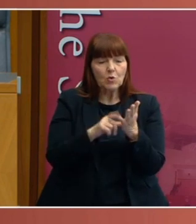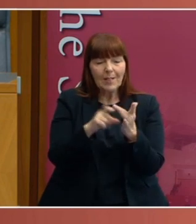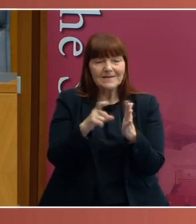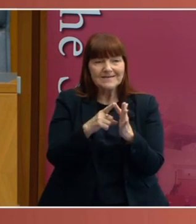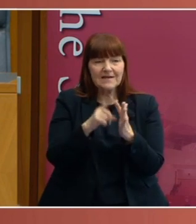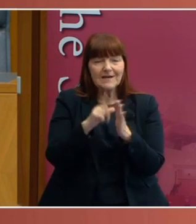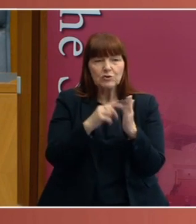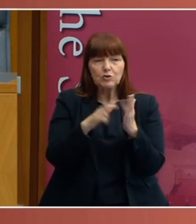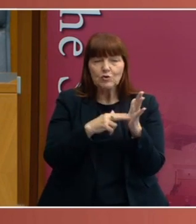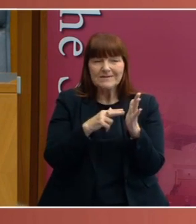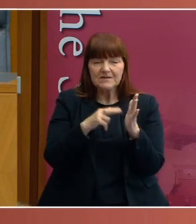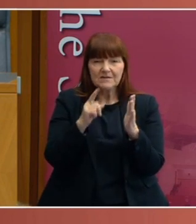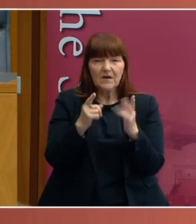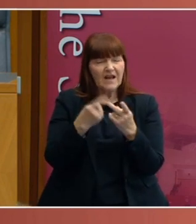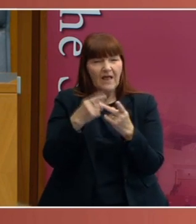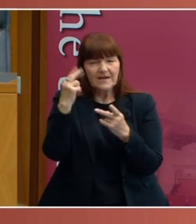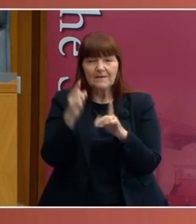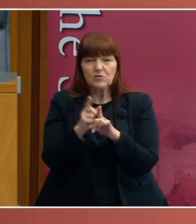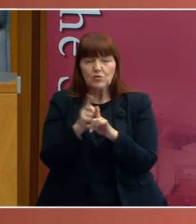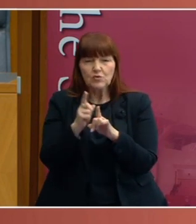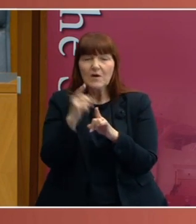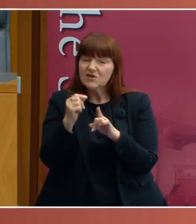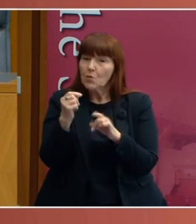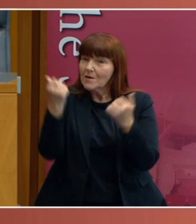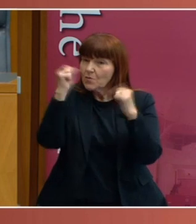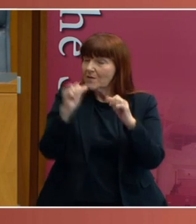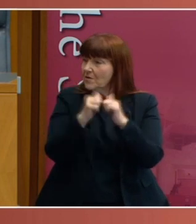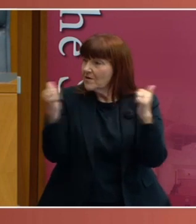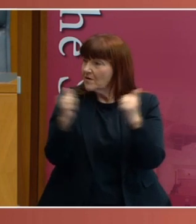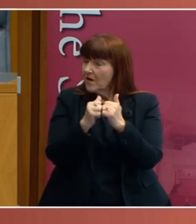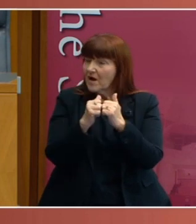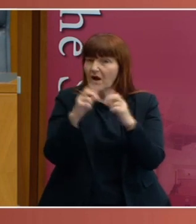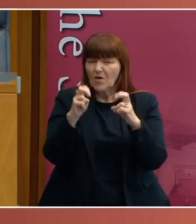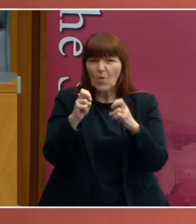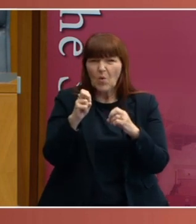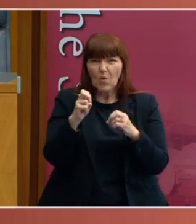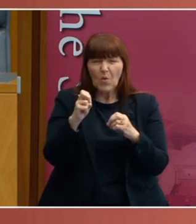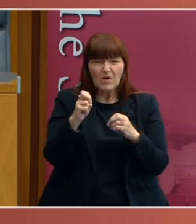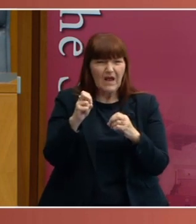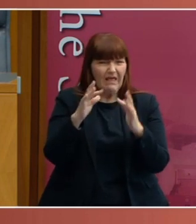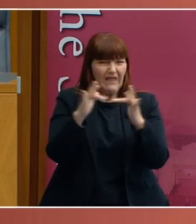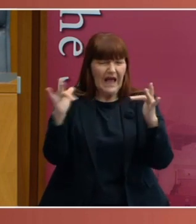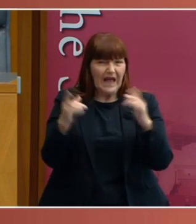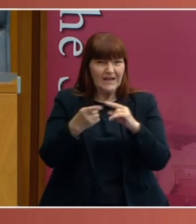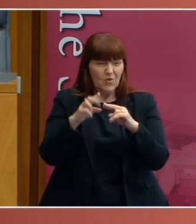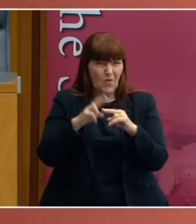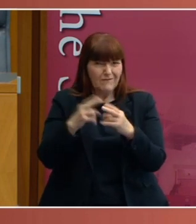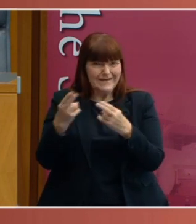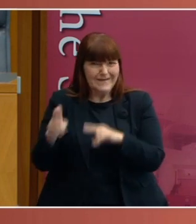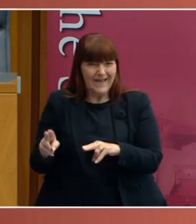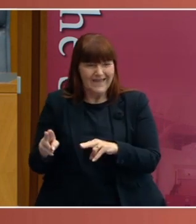And she was known also in the press as the angel of death and the black widow.